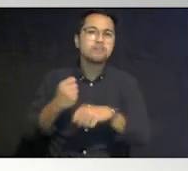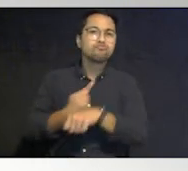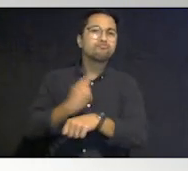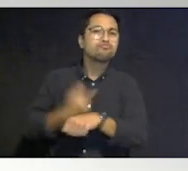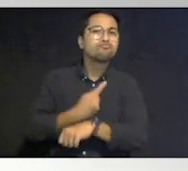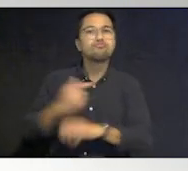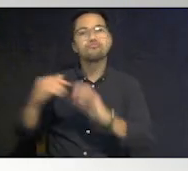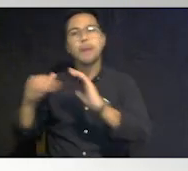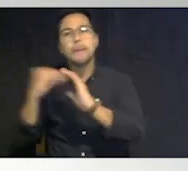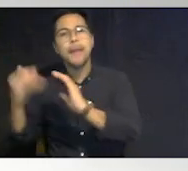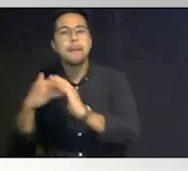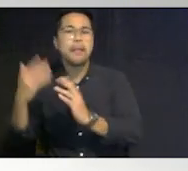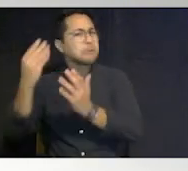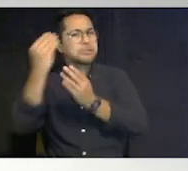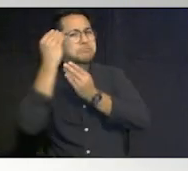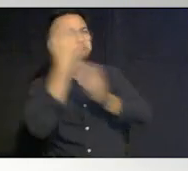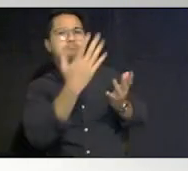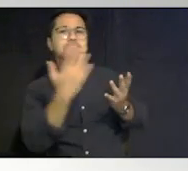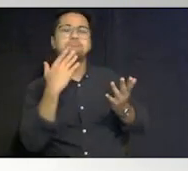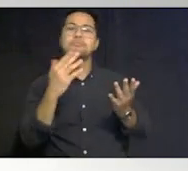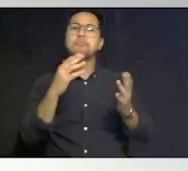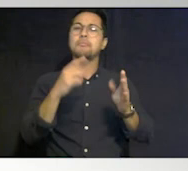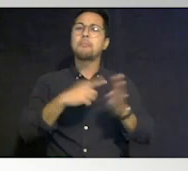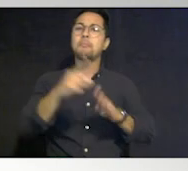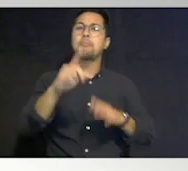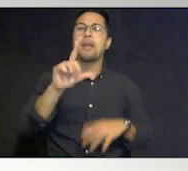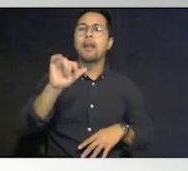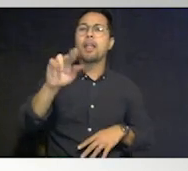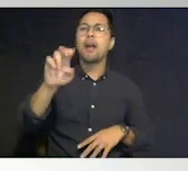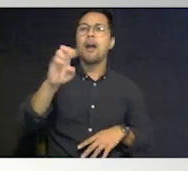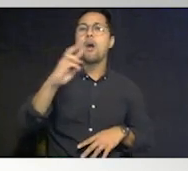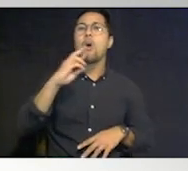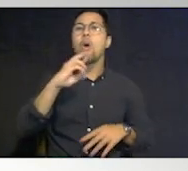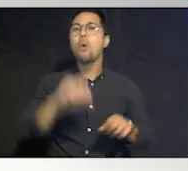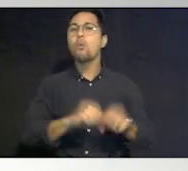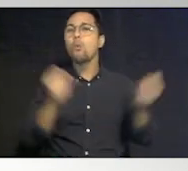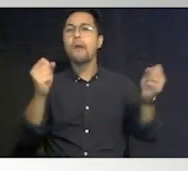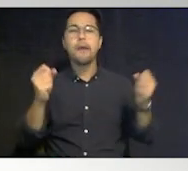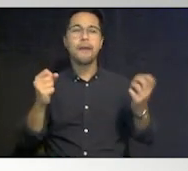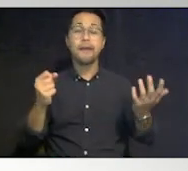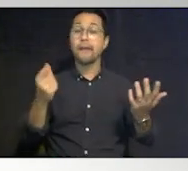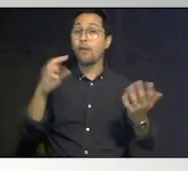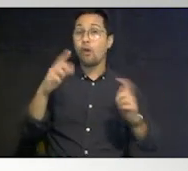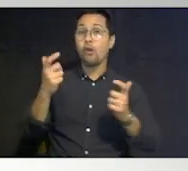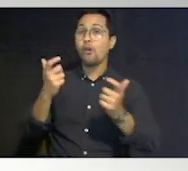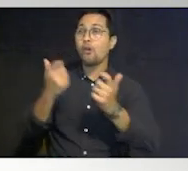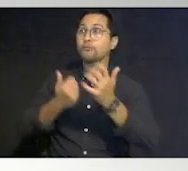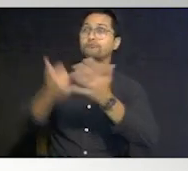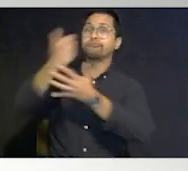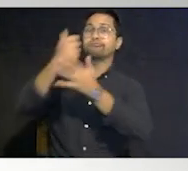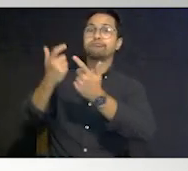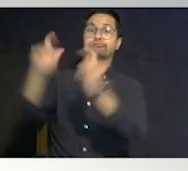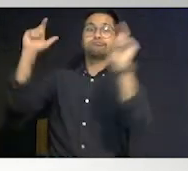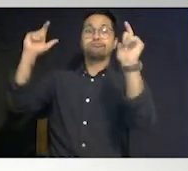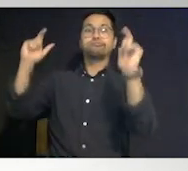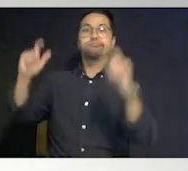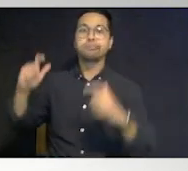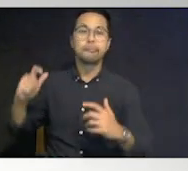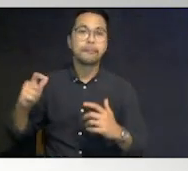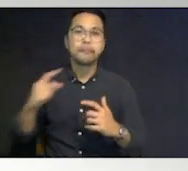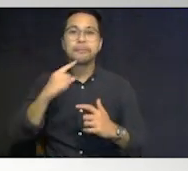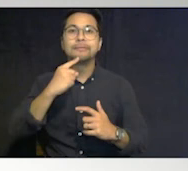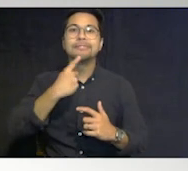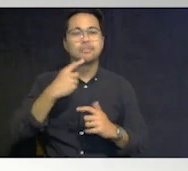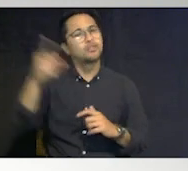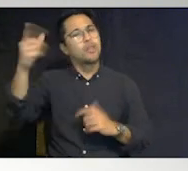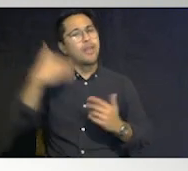there's a mainline water break something mine or like that or of course larger scale issues but they have good lines of